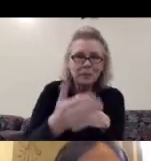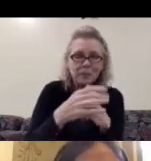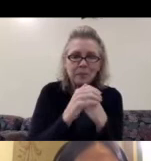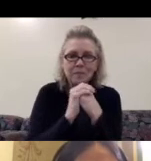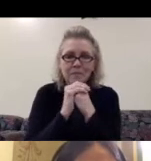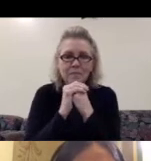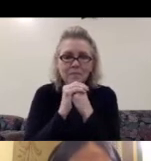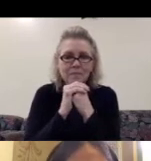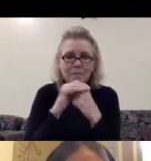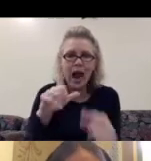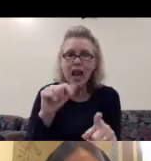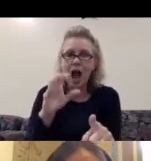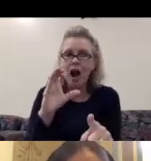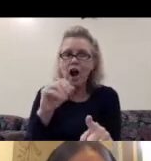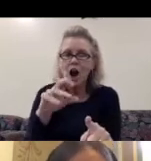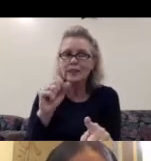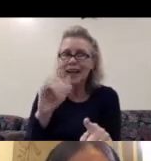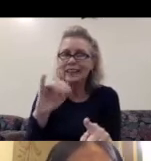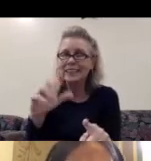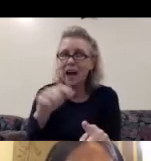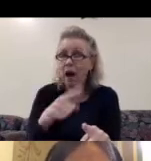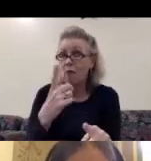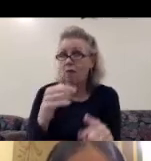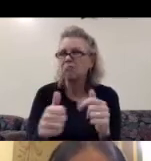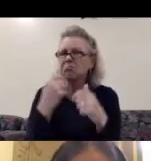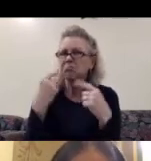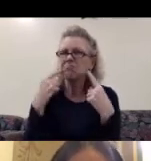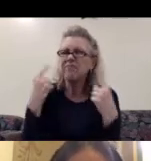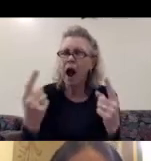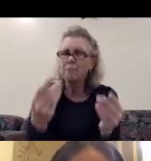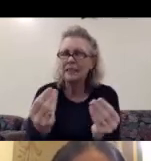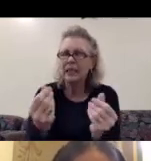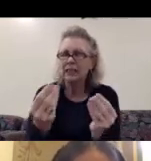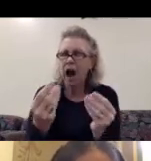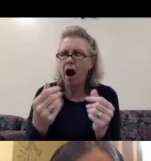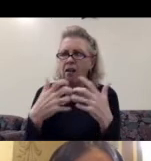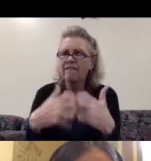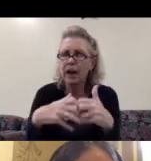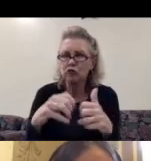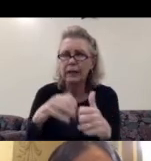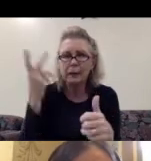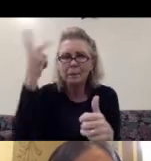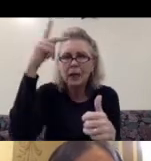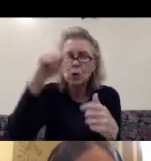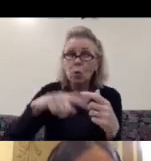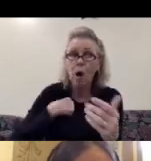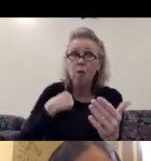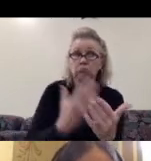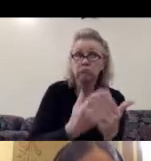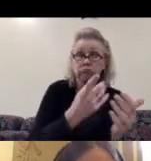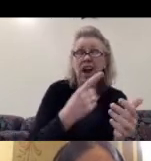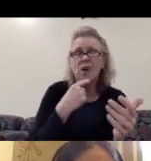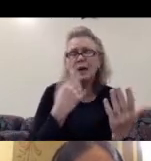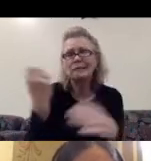La Constancia was one of the most prominent textile factories in Mexico. When I got there, it was being in bankrupt